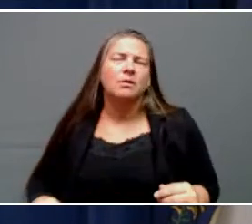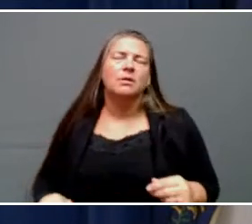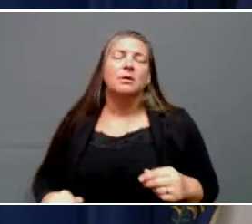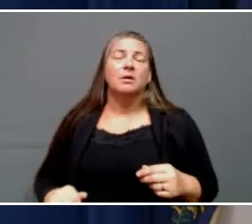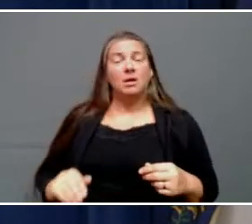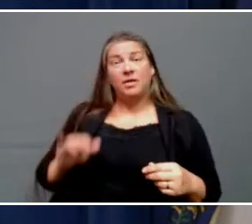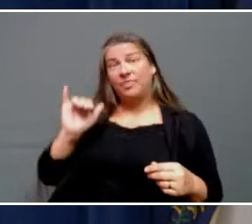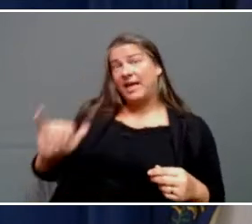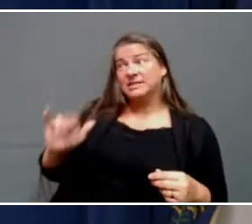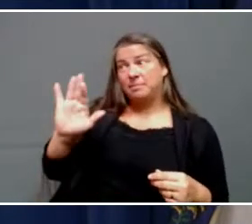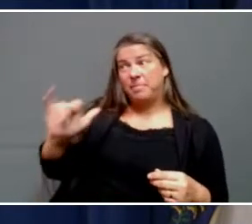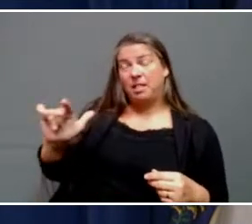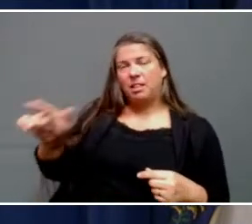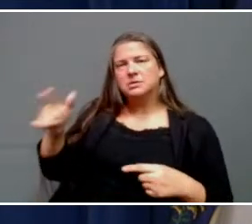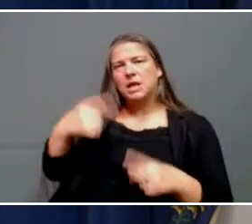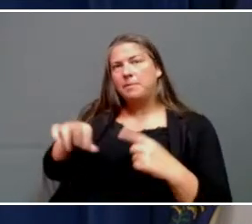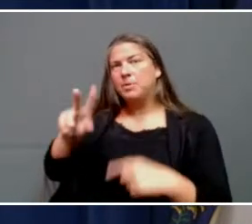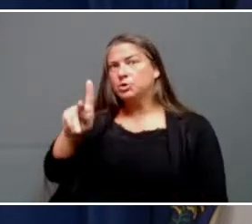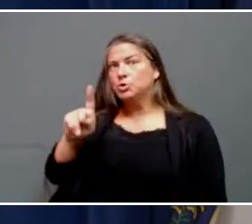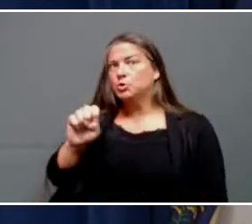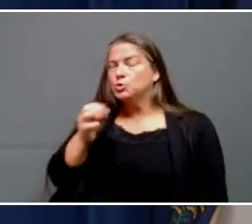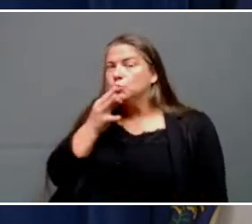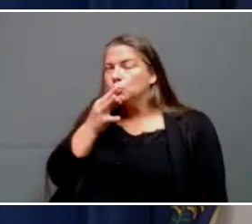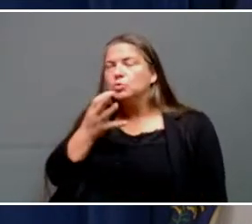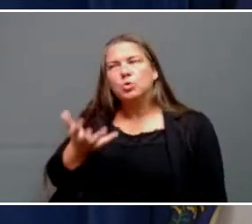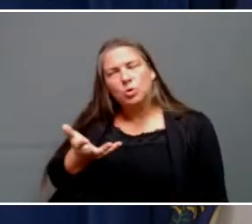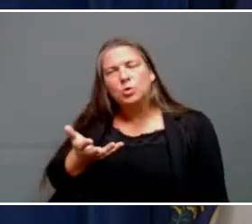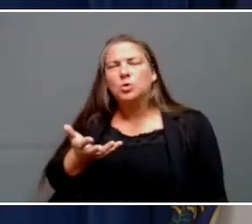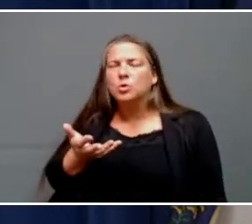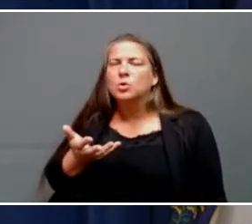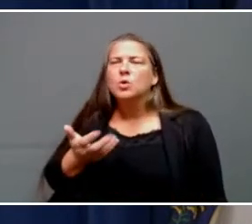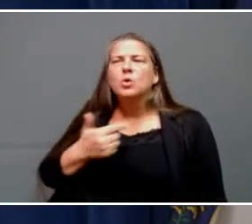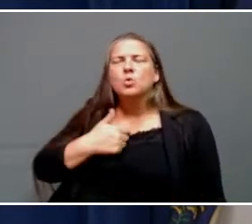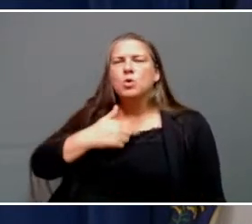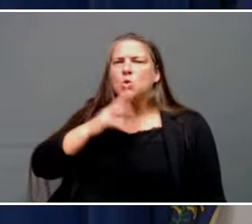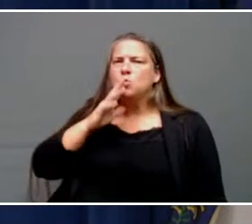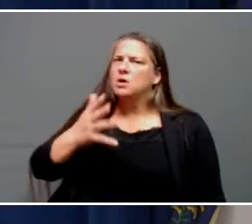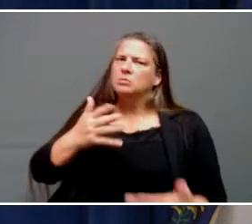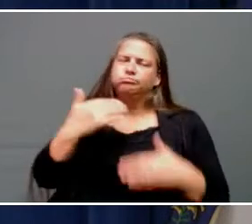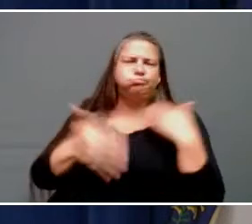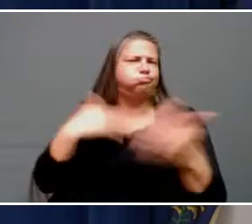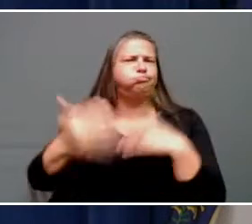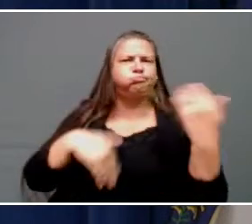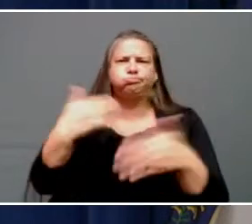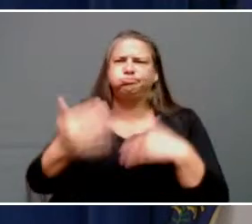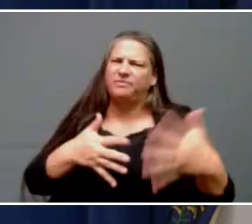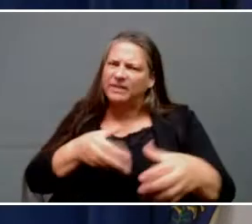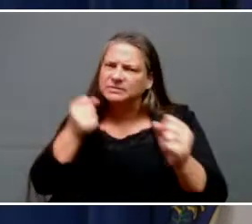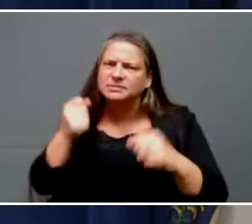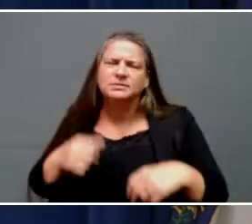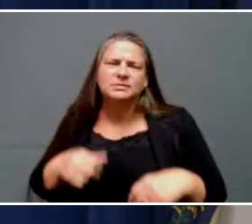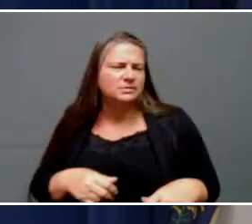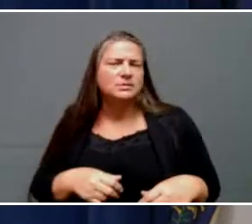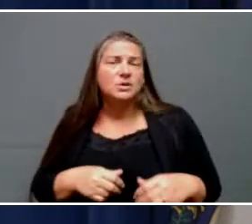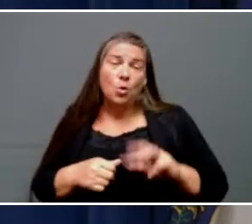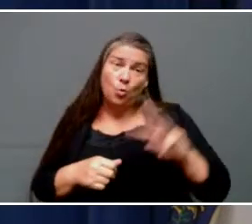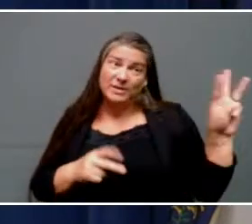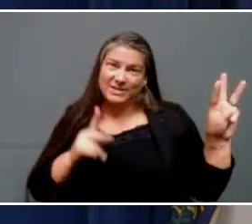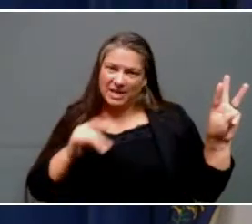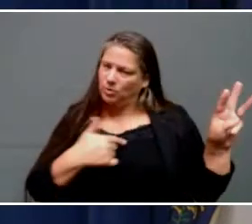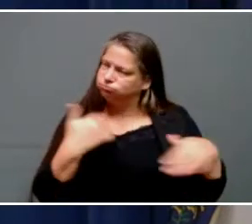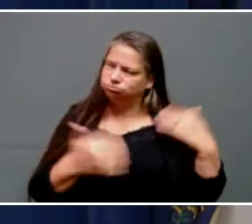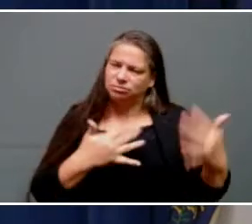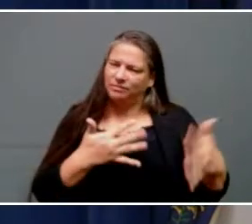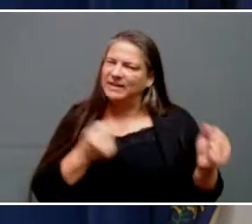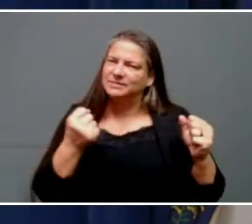coming due and they're going to need help with that. So we are going to move really fast. We moved really, really fast with Western Kentucky. And I think we